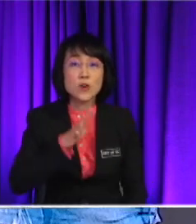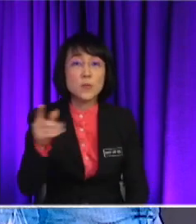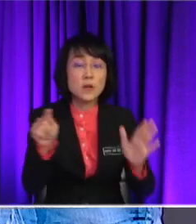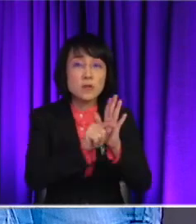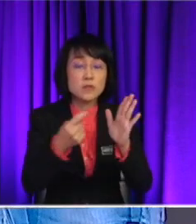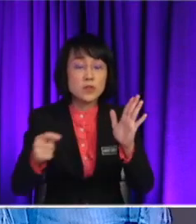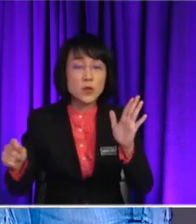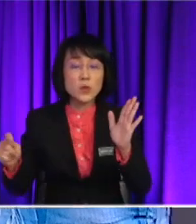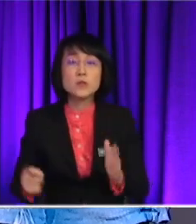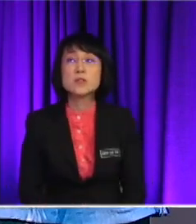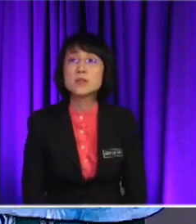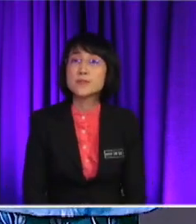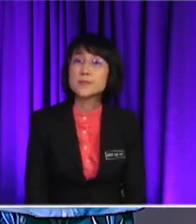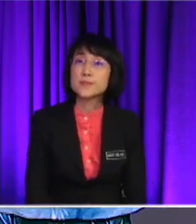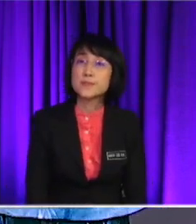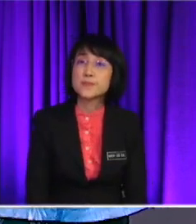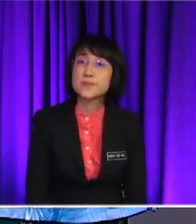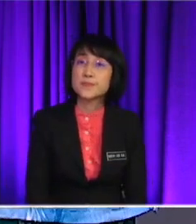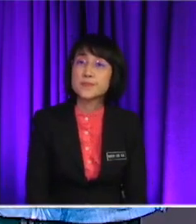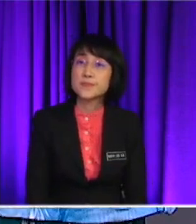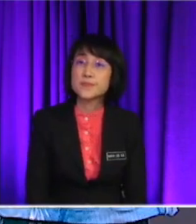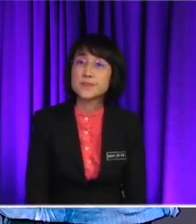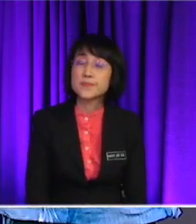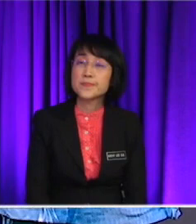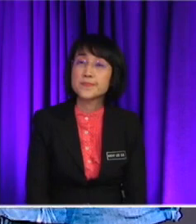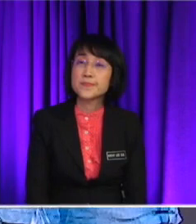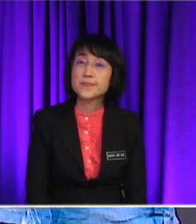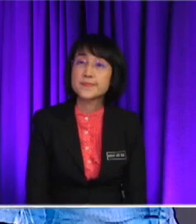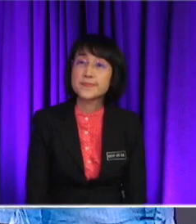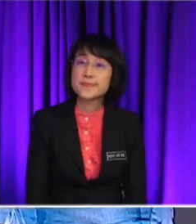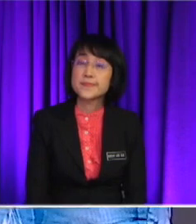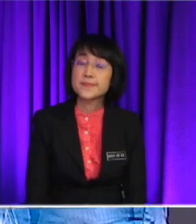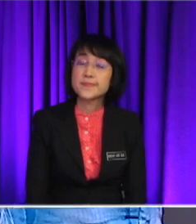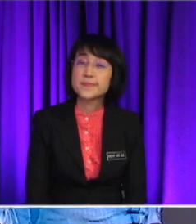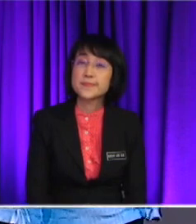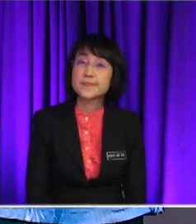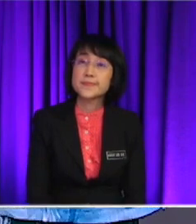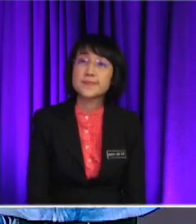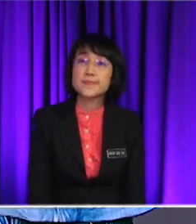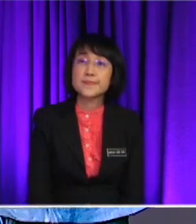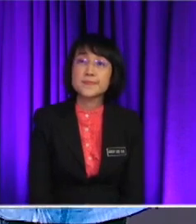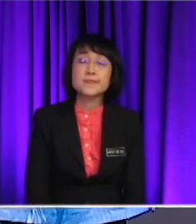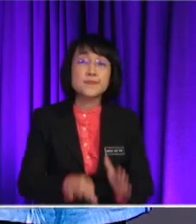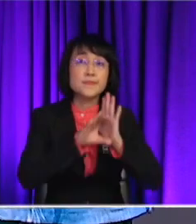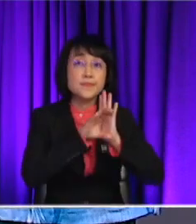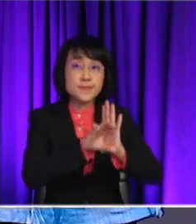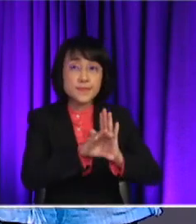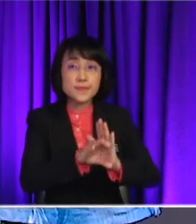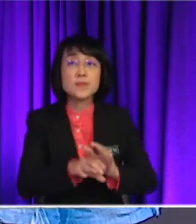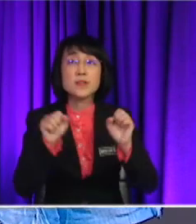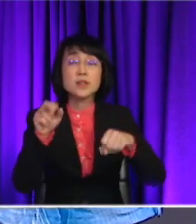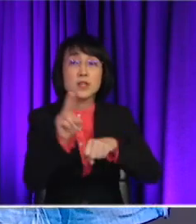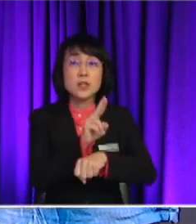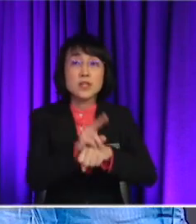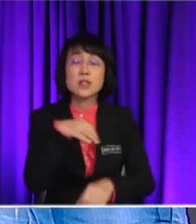Yeah. I'm going to show you again. All right. To recap. Okay. Then, next, those examples that we can use